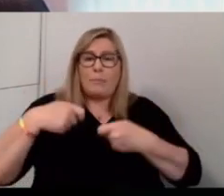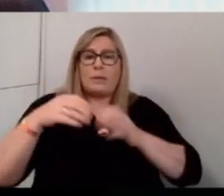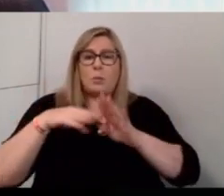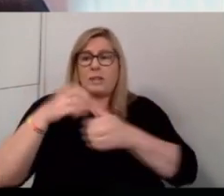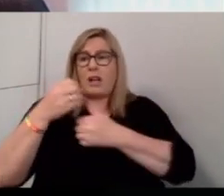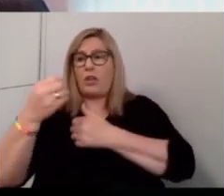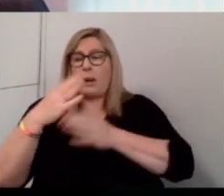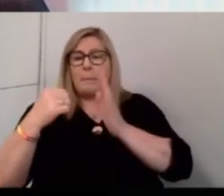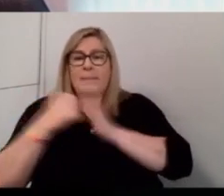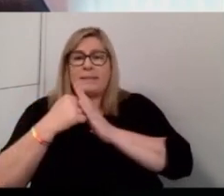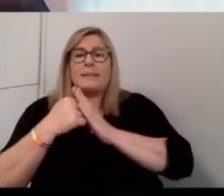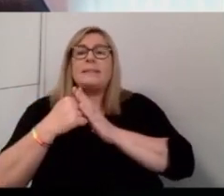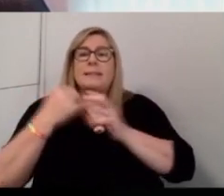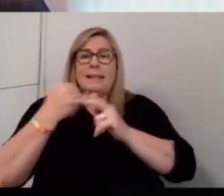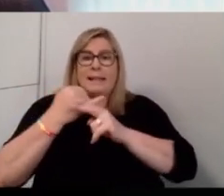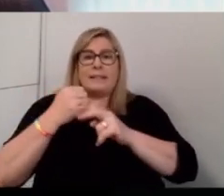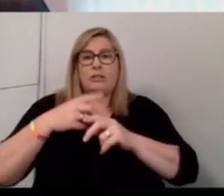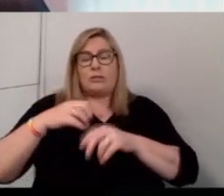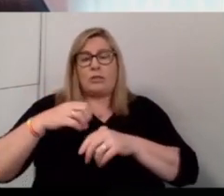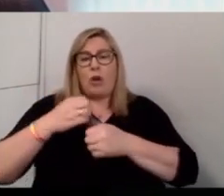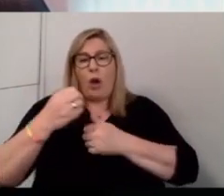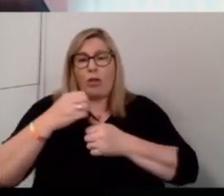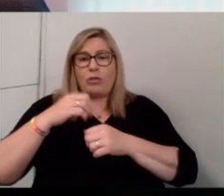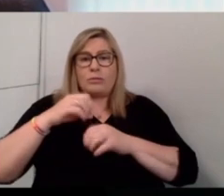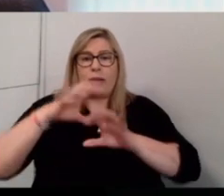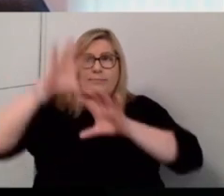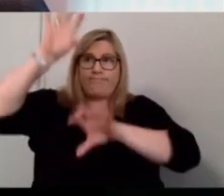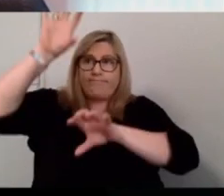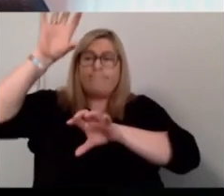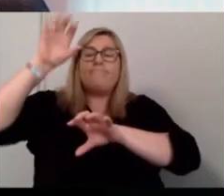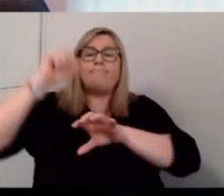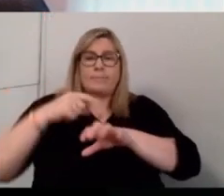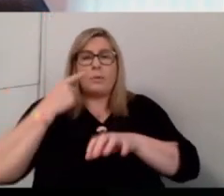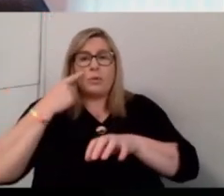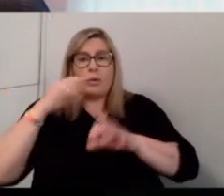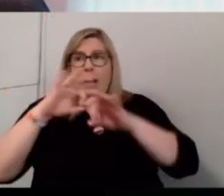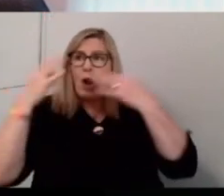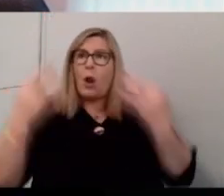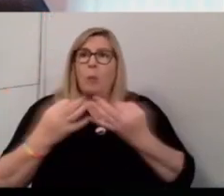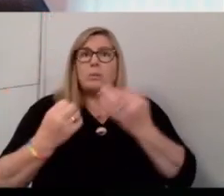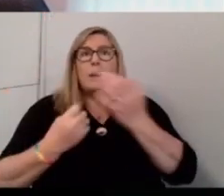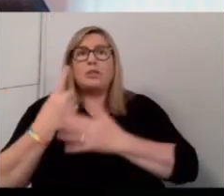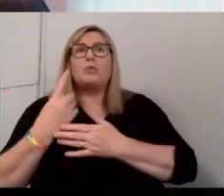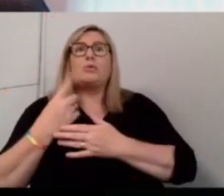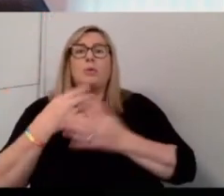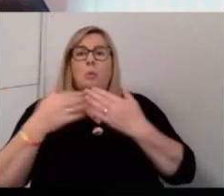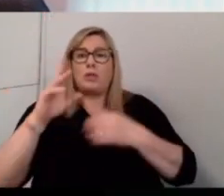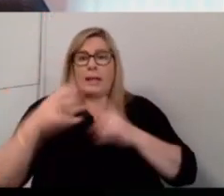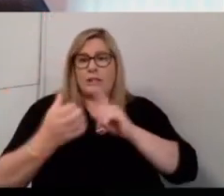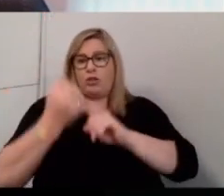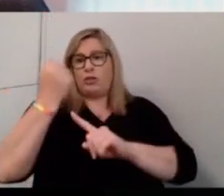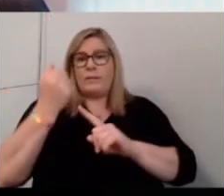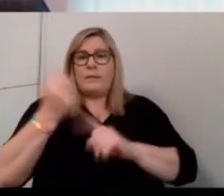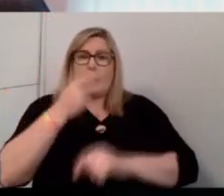business in the other jurisdiction to look at global opportunities, so the sum of what you can achieve working in a